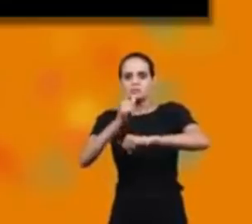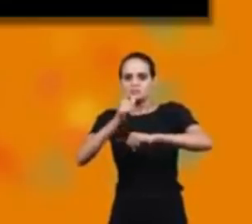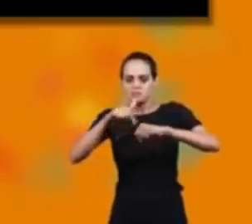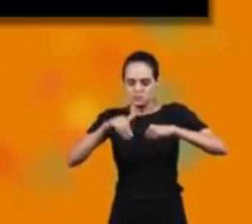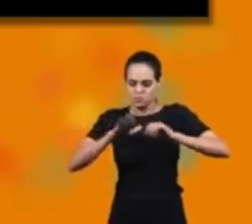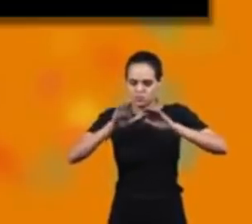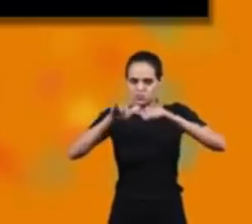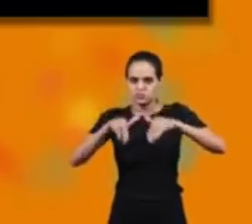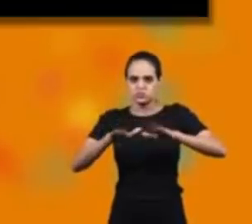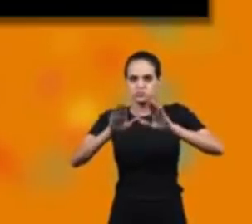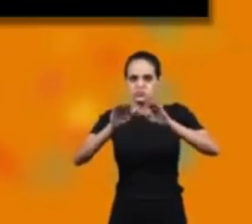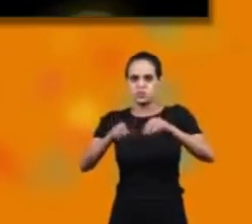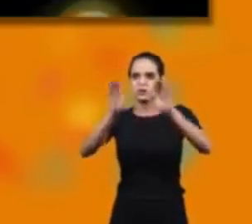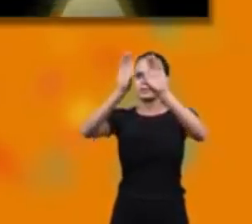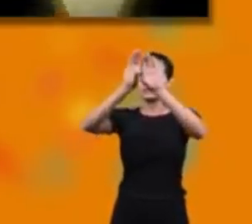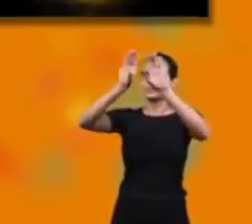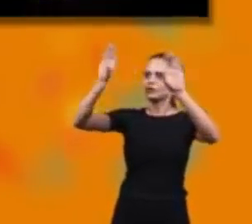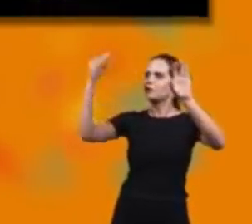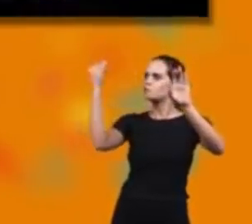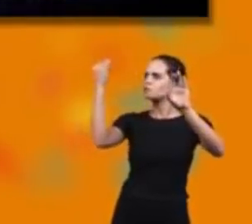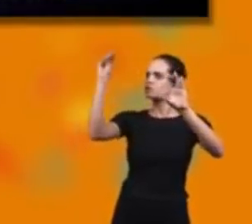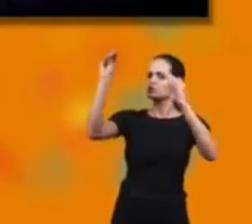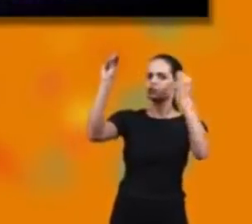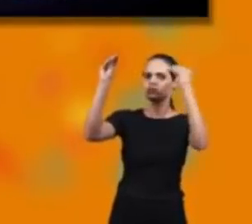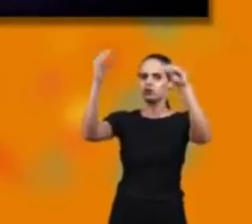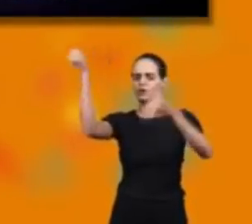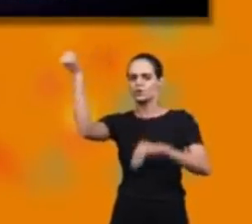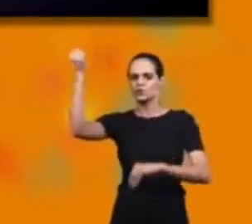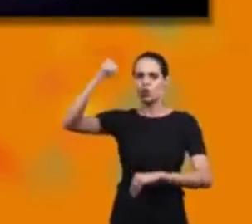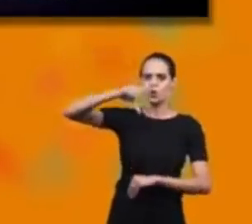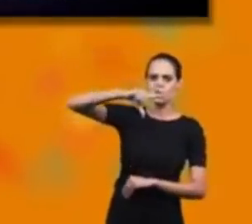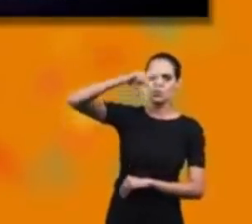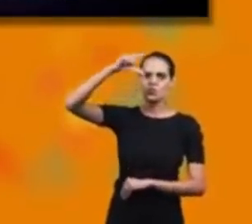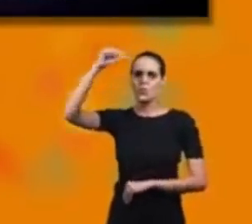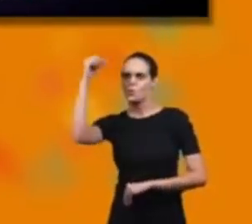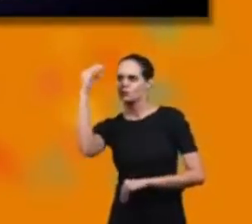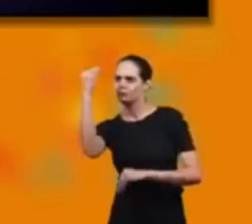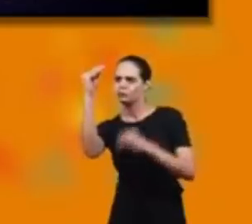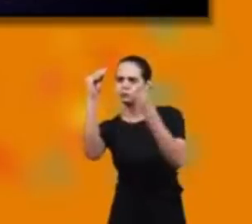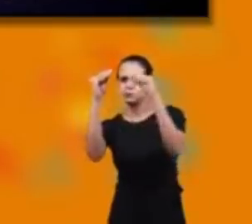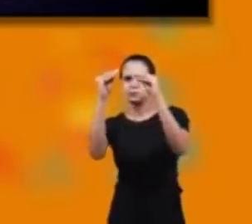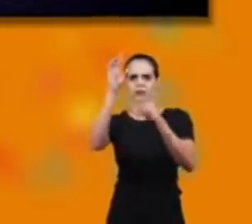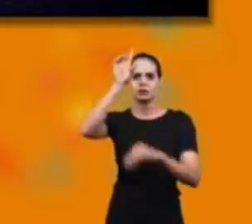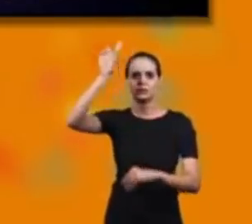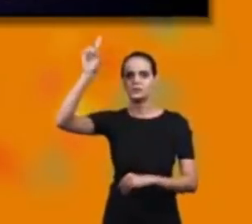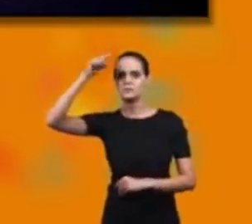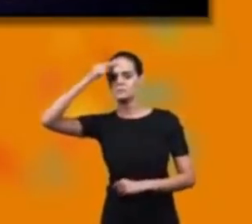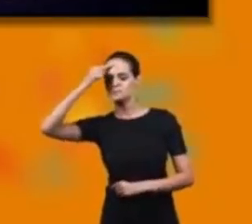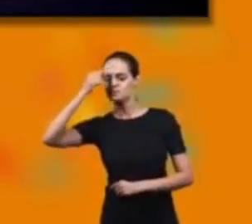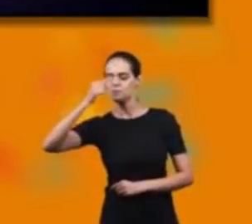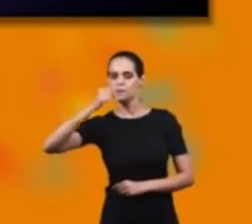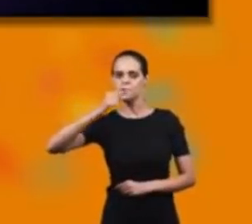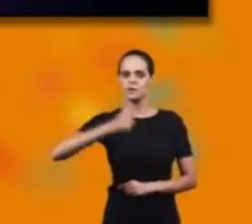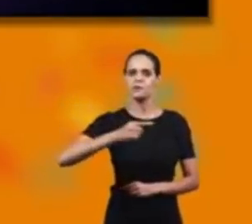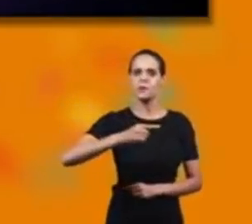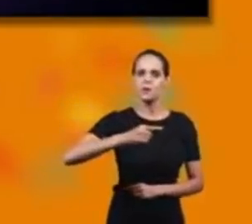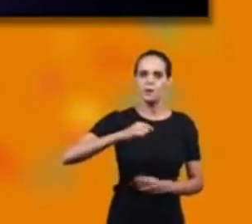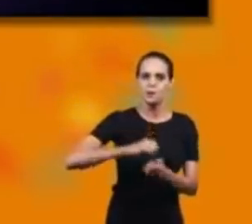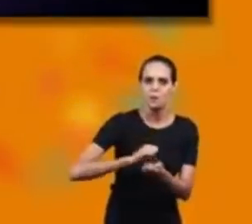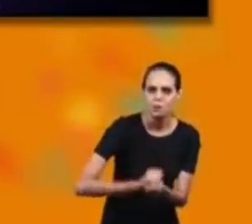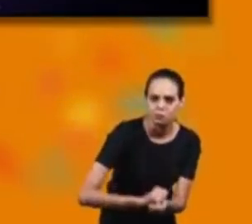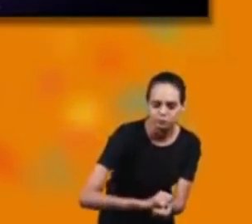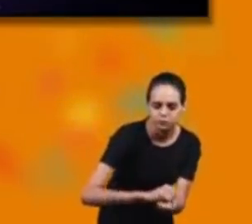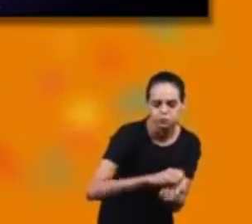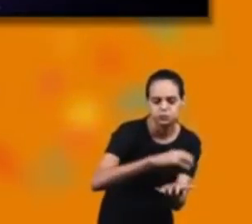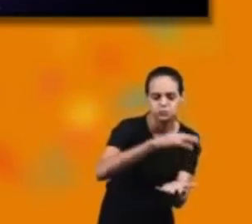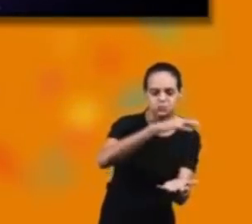mares No céu puseste o sol e a lua, somente o teu mandar, a